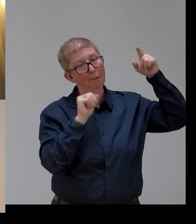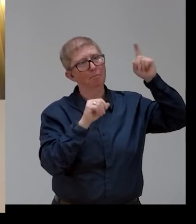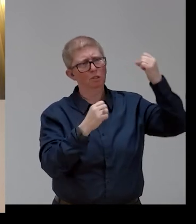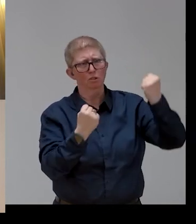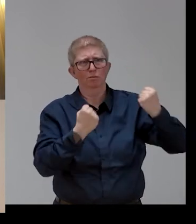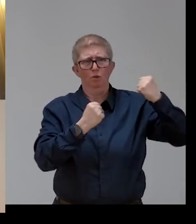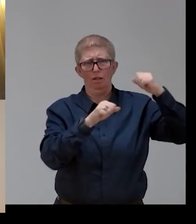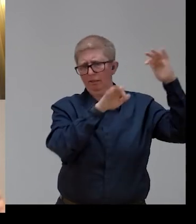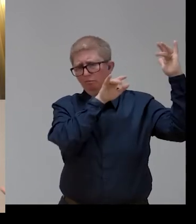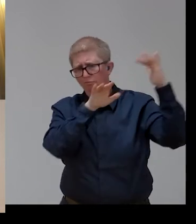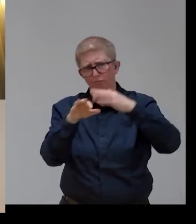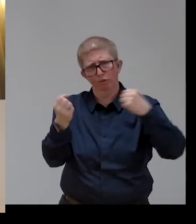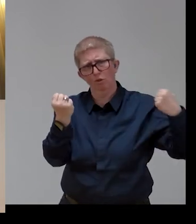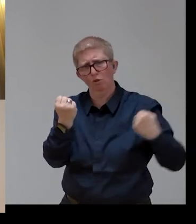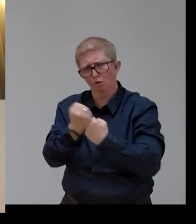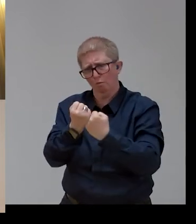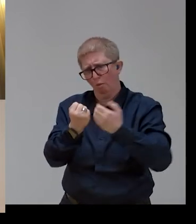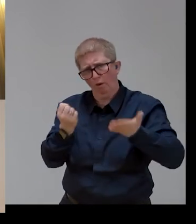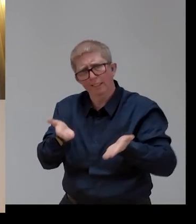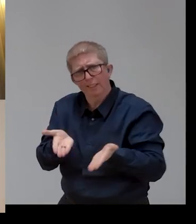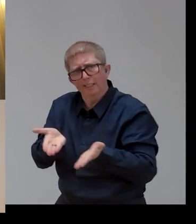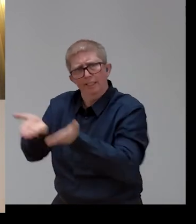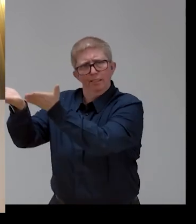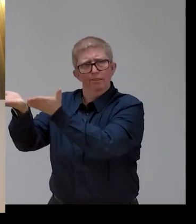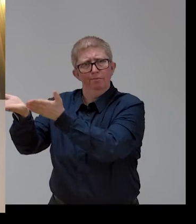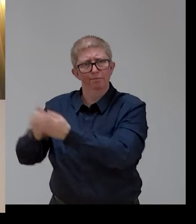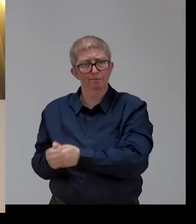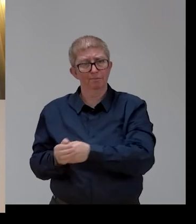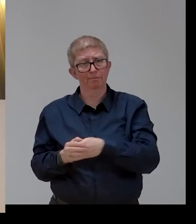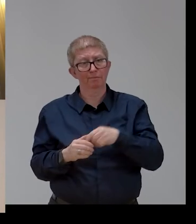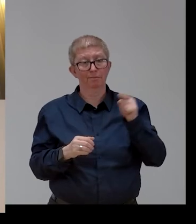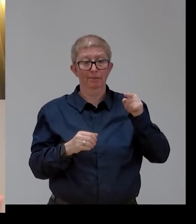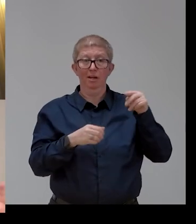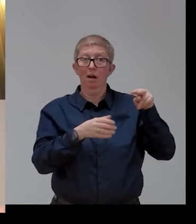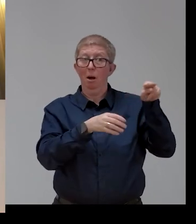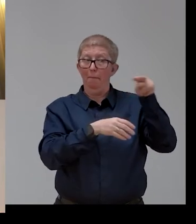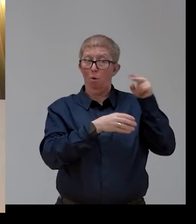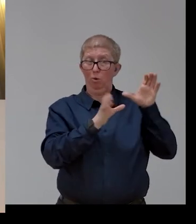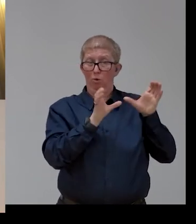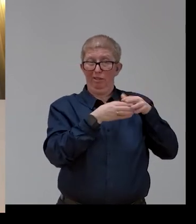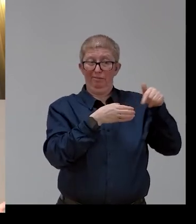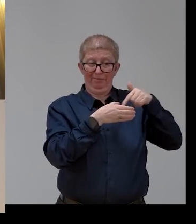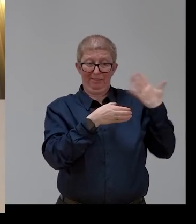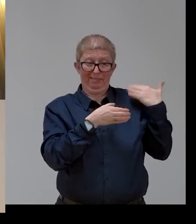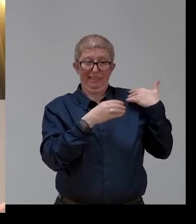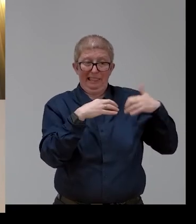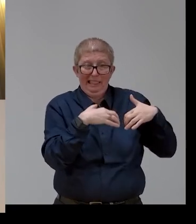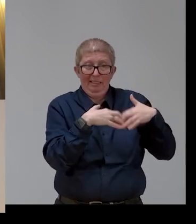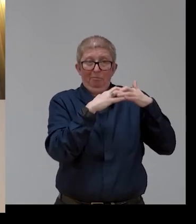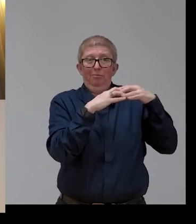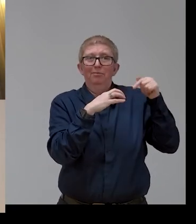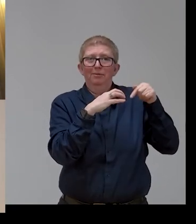monitoring group that is being built, and we will push through the European Commission also,